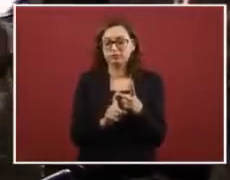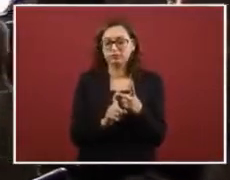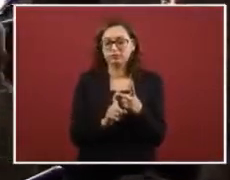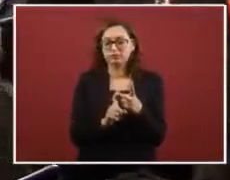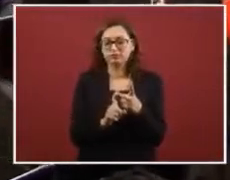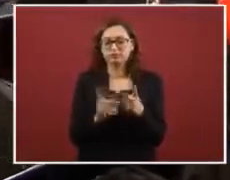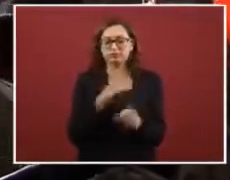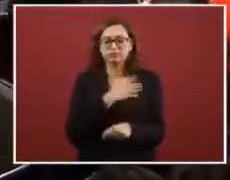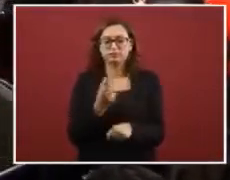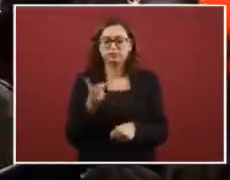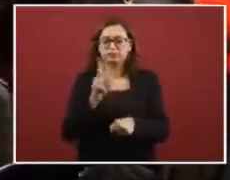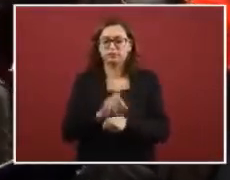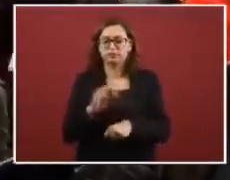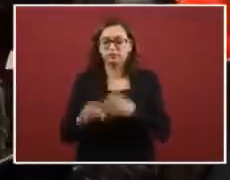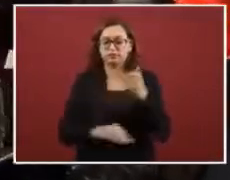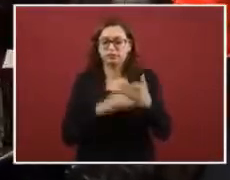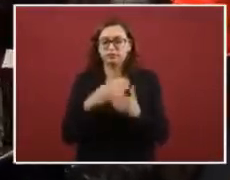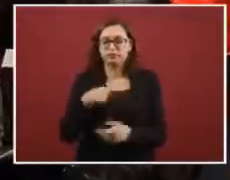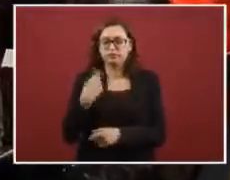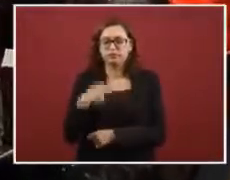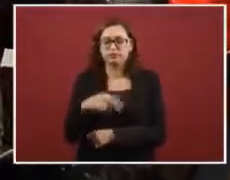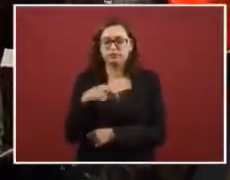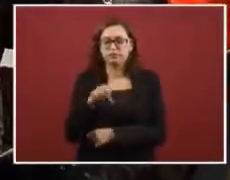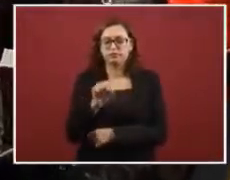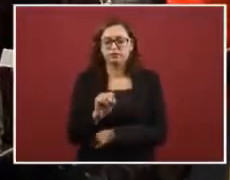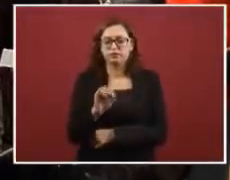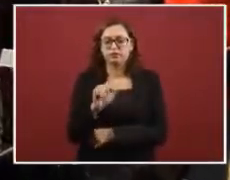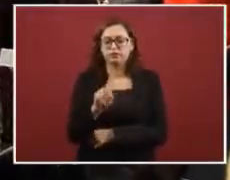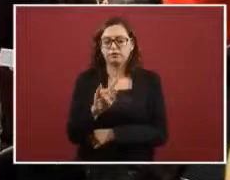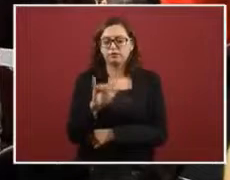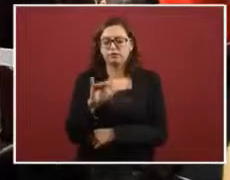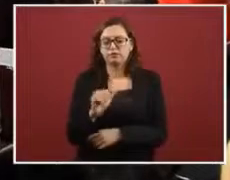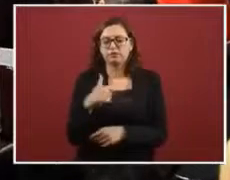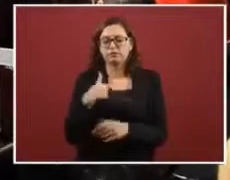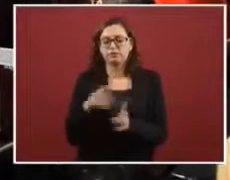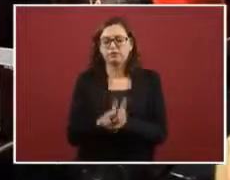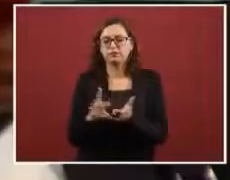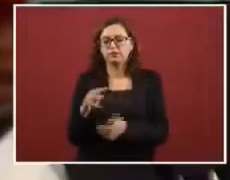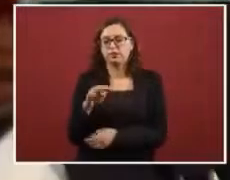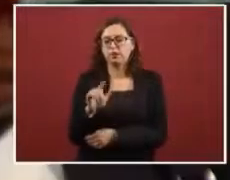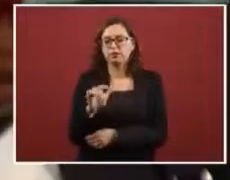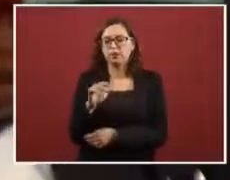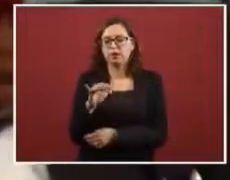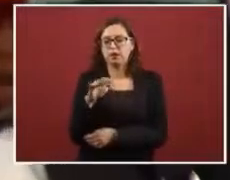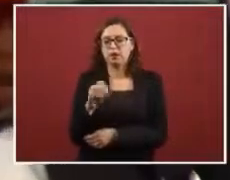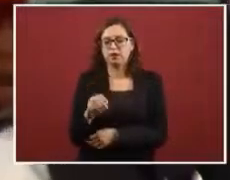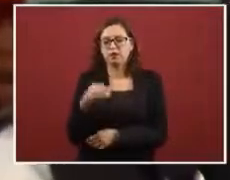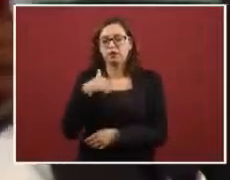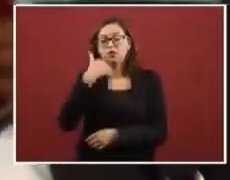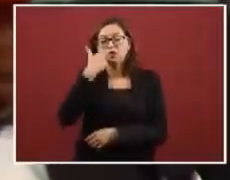Good morning, Silvia Rodriguez from the Millenium. I want know if these measures in